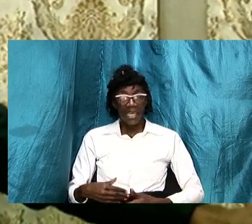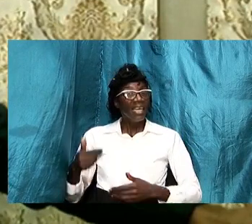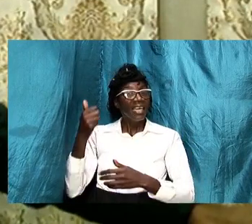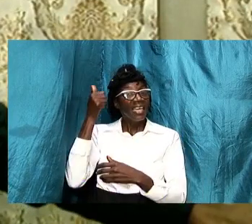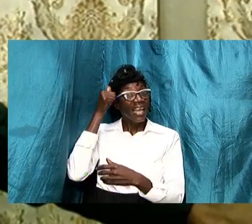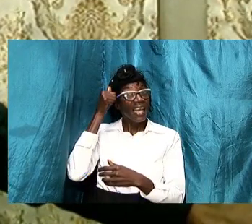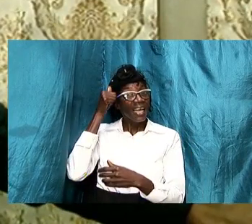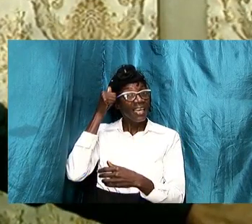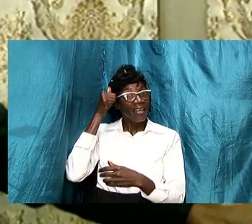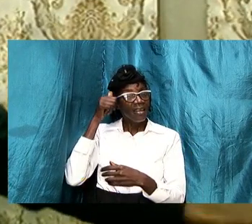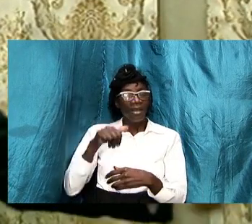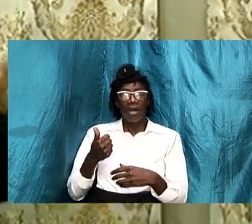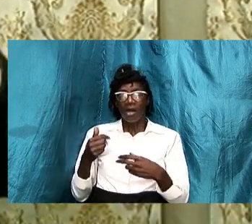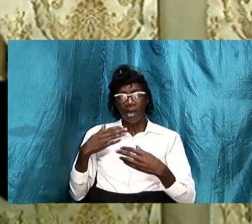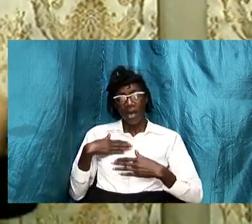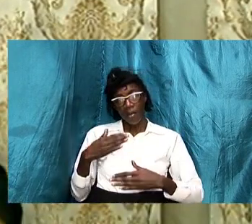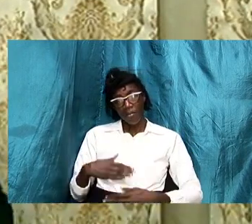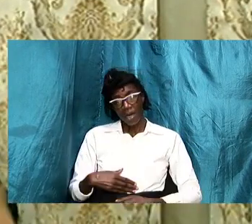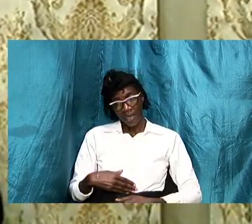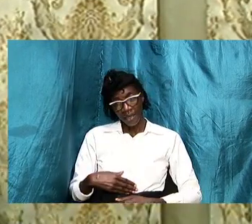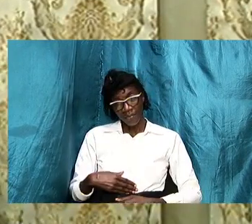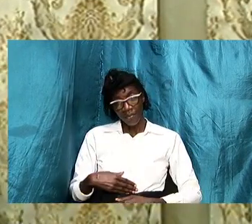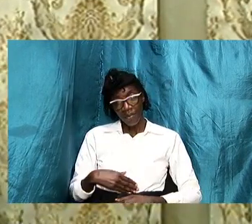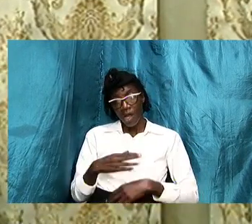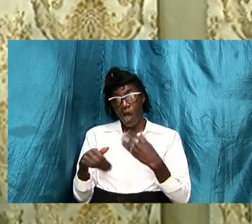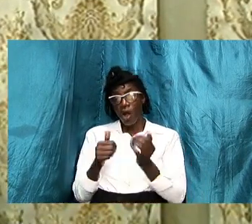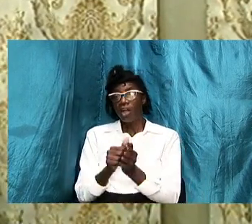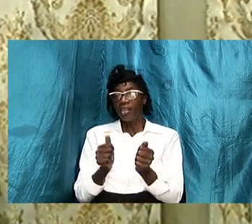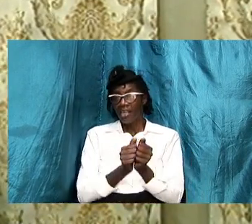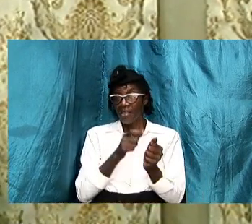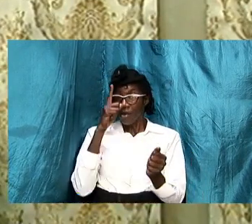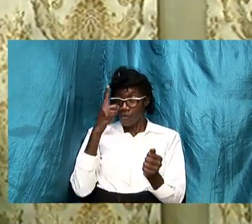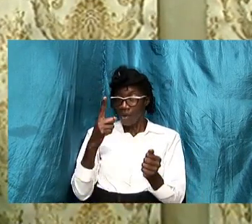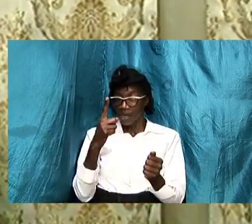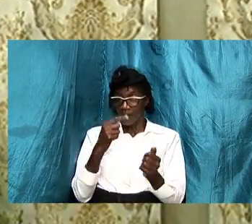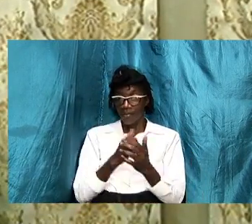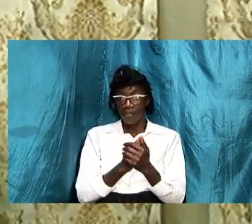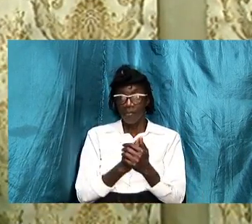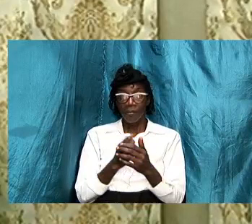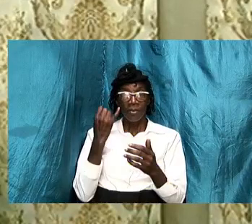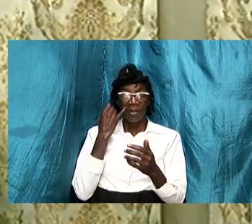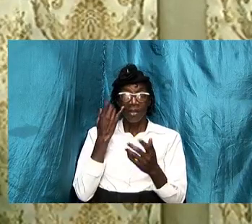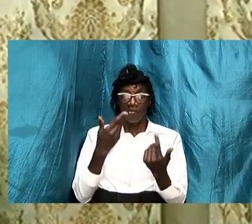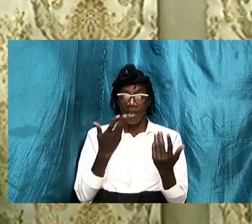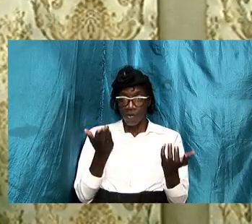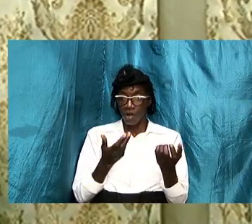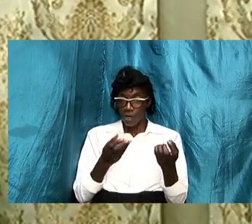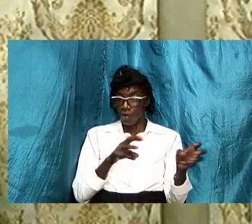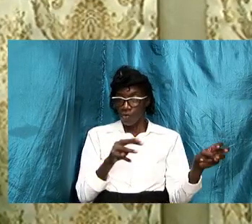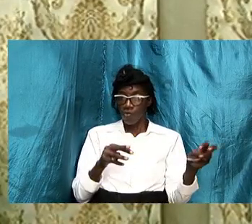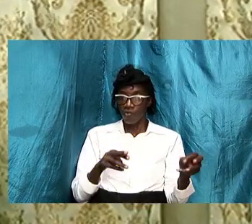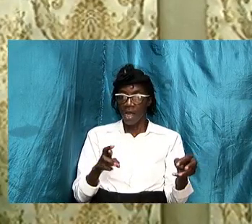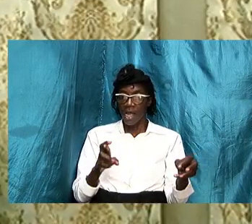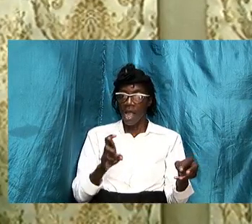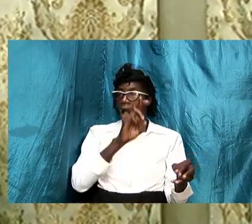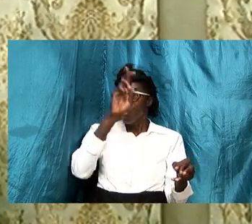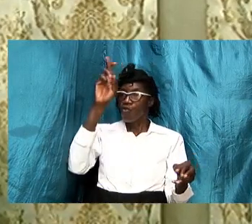the rest of the body we're all together one being if i want to move my right hand